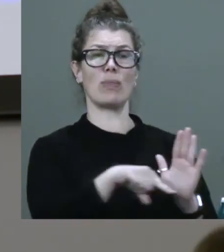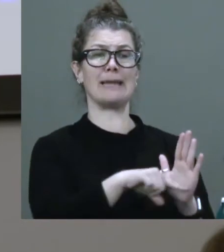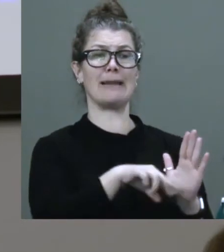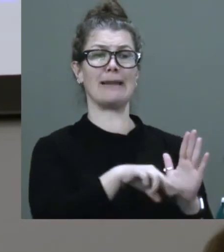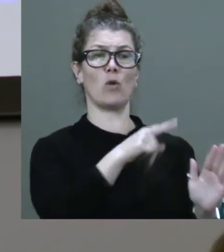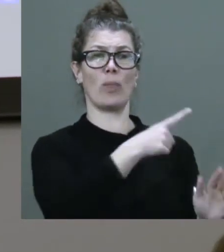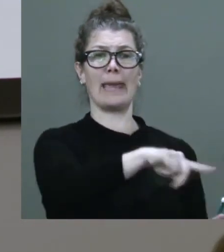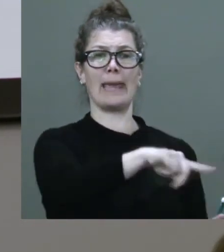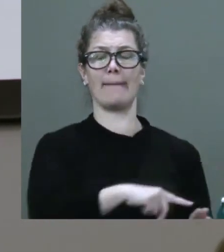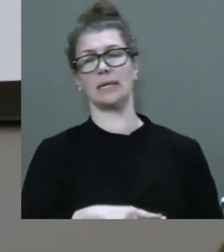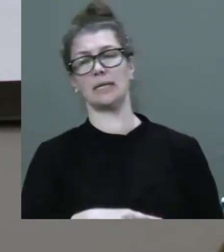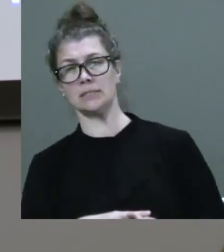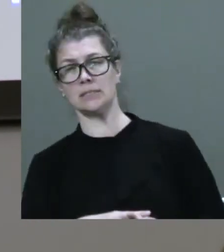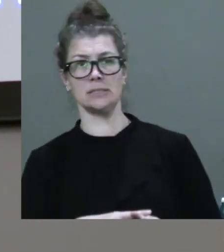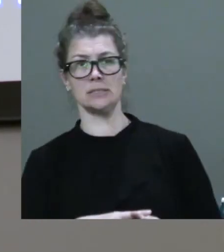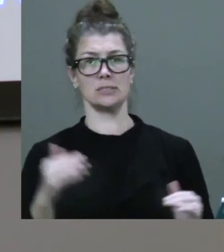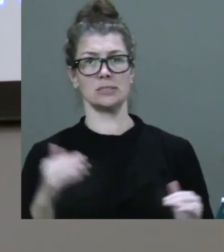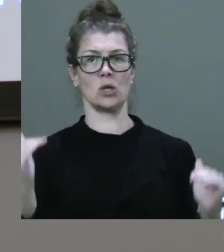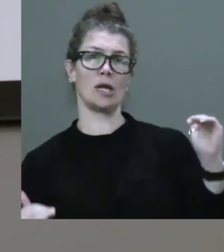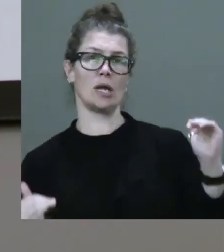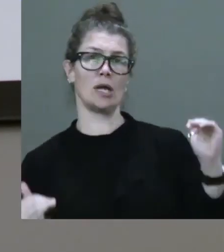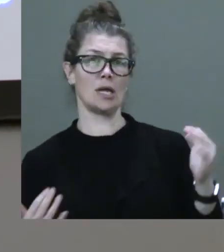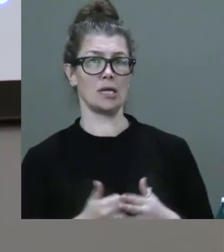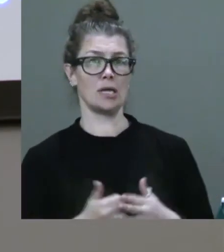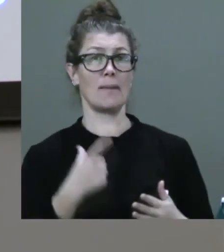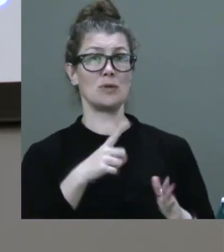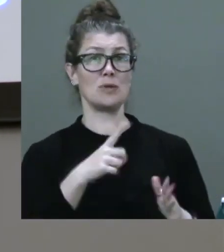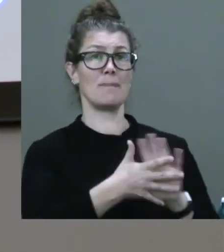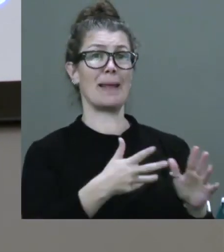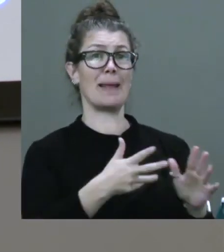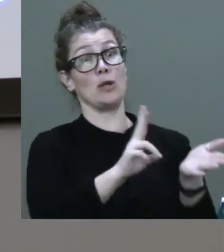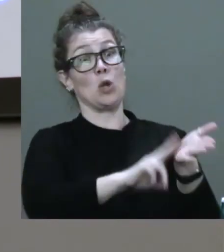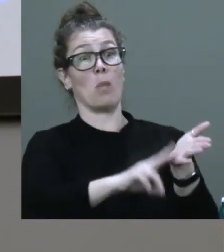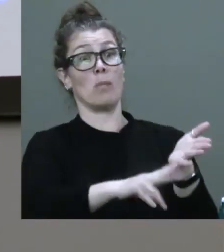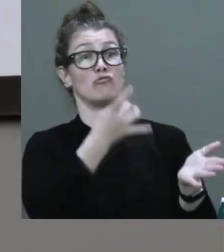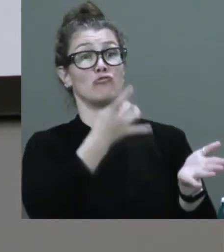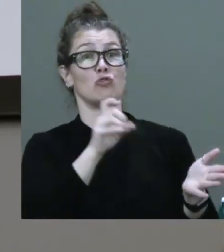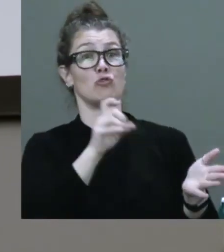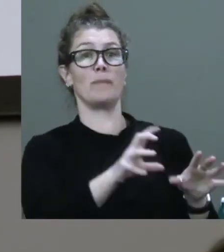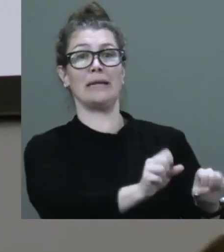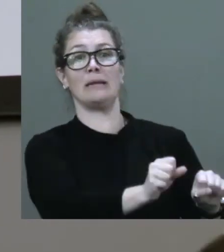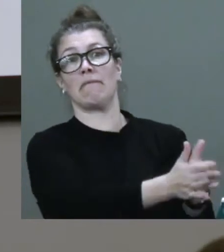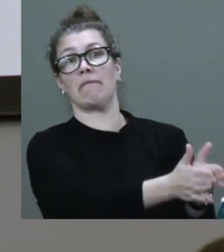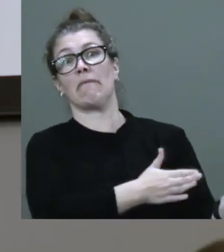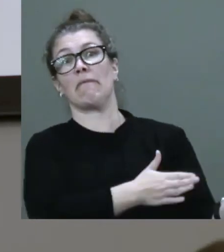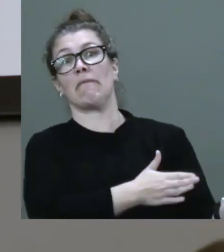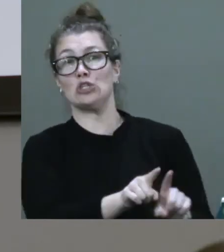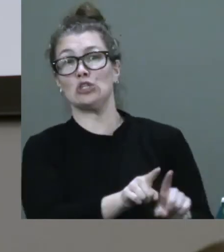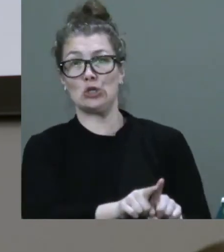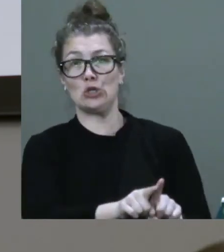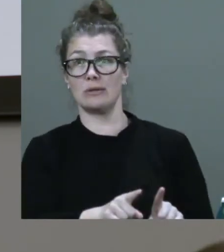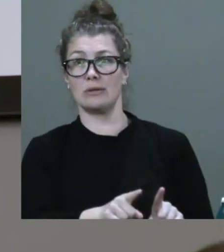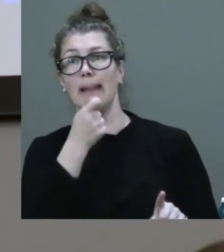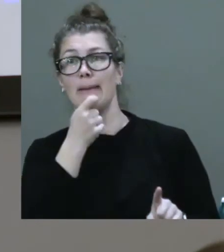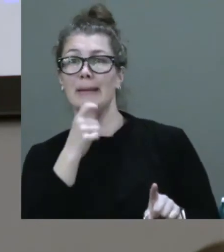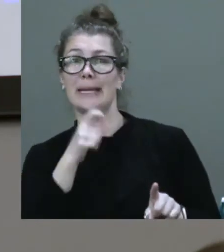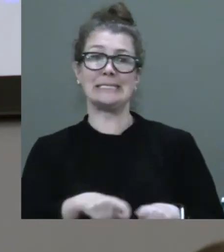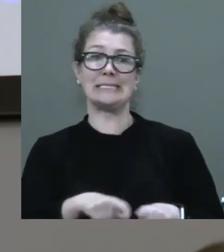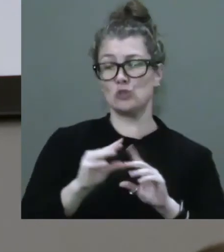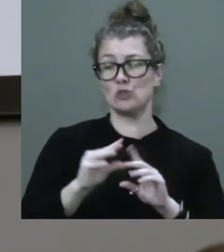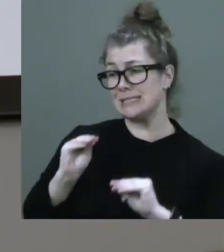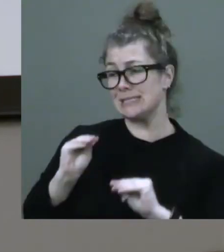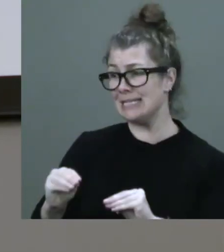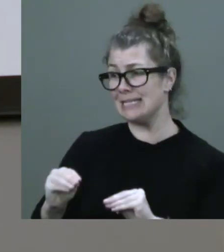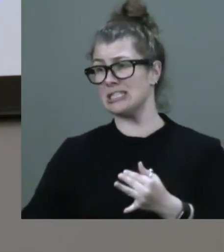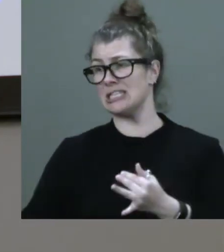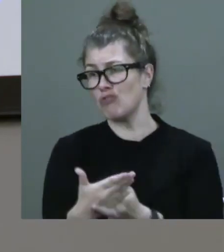contaminative entity that will hold the normal kids back. That will be too difficult to teach and disruptive and all of those